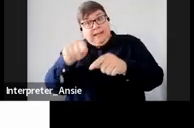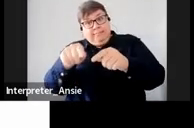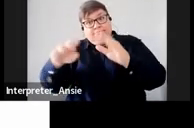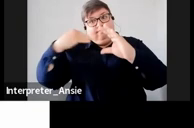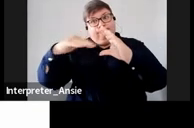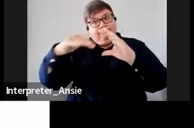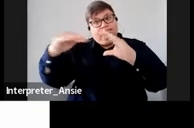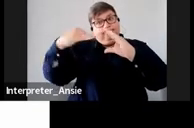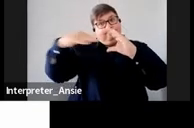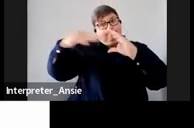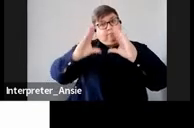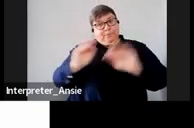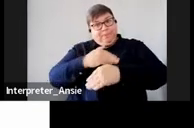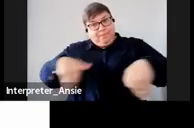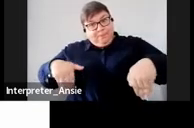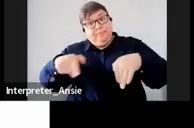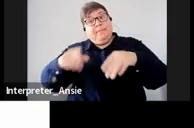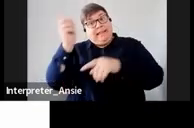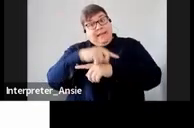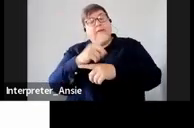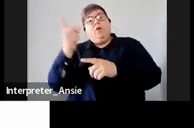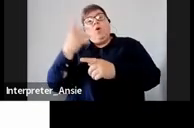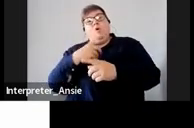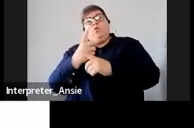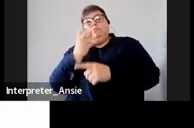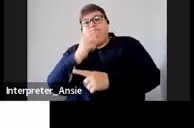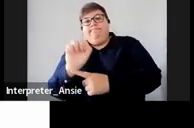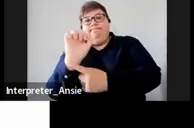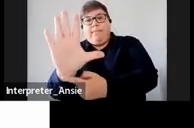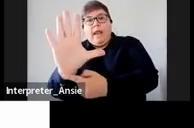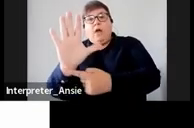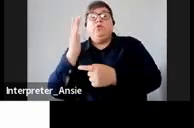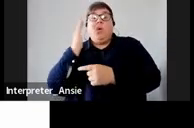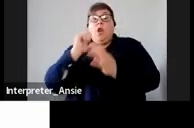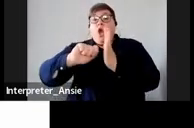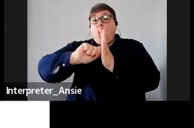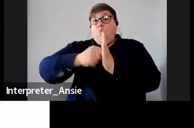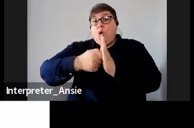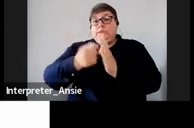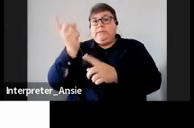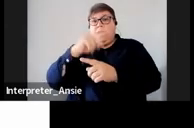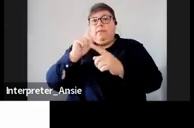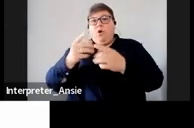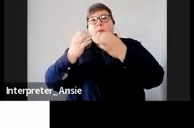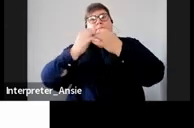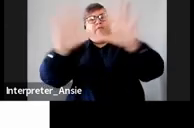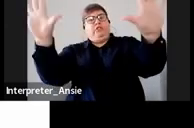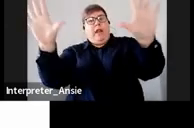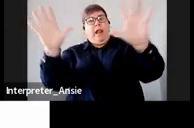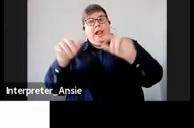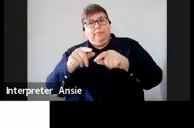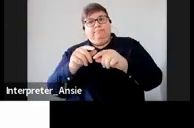also or he also announces the closing date of provisional submissions you also normally